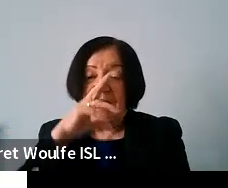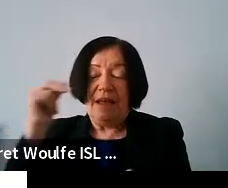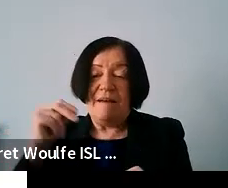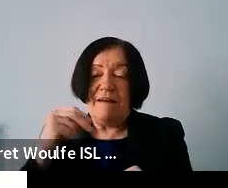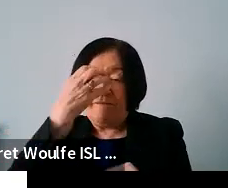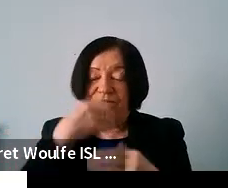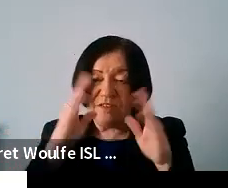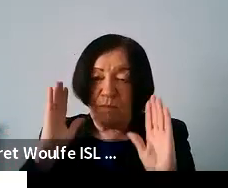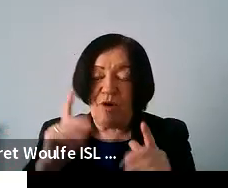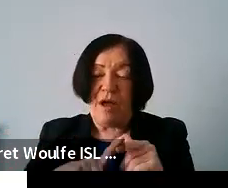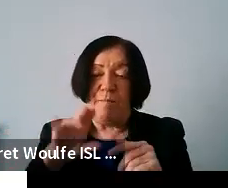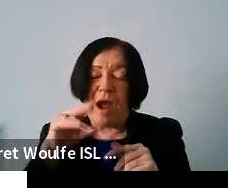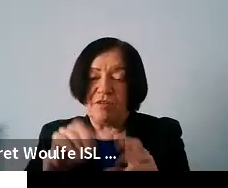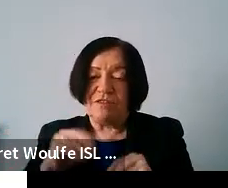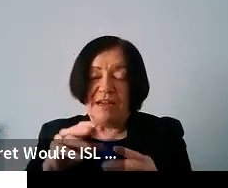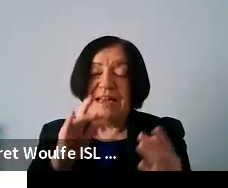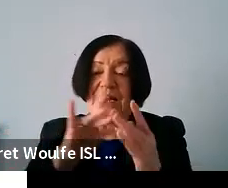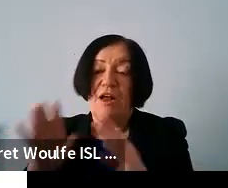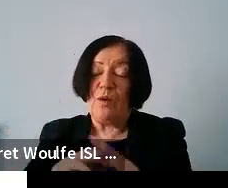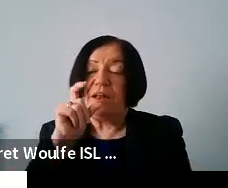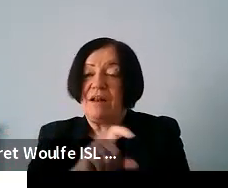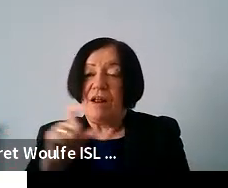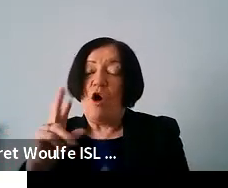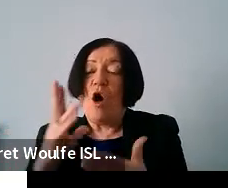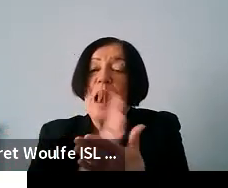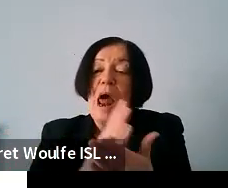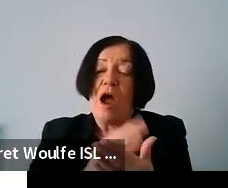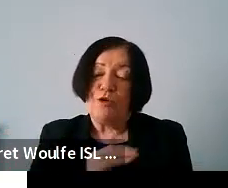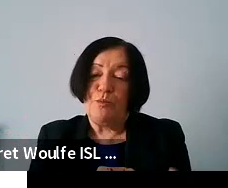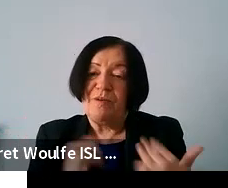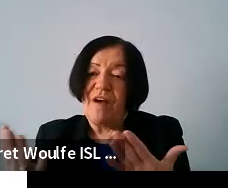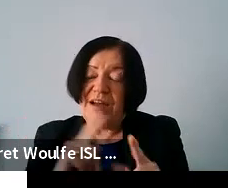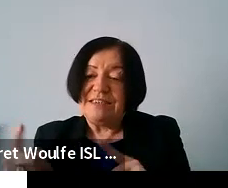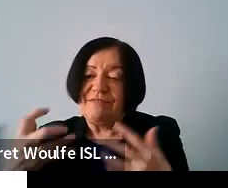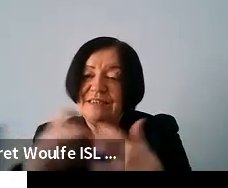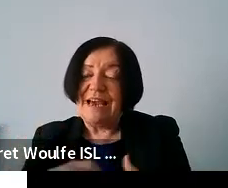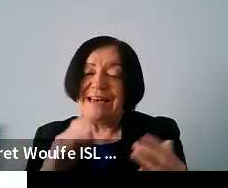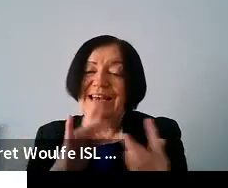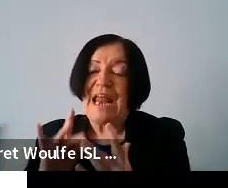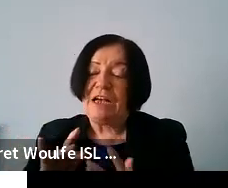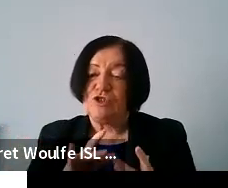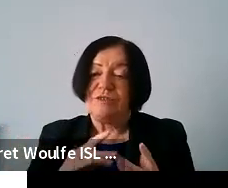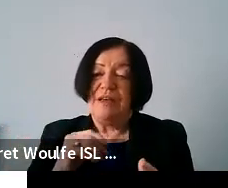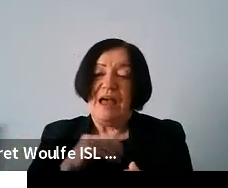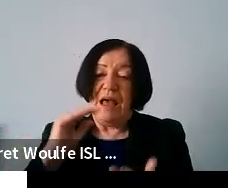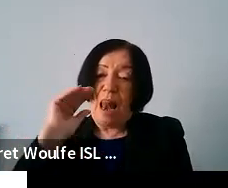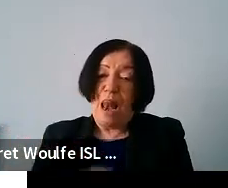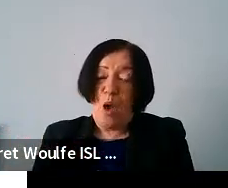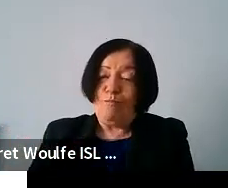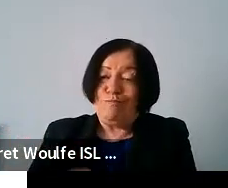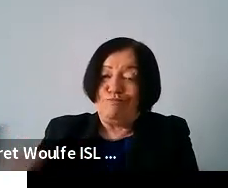and microsoft have connected with local authorities or libraries to provide devices and connections at a low price